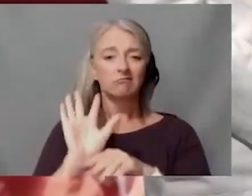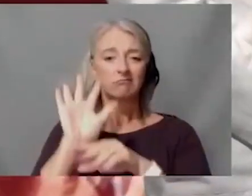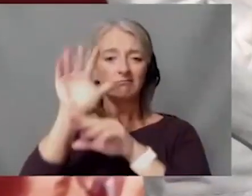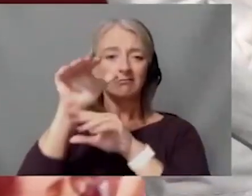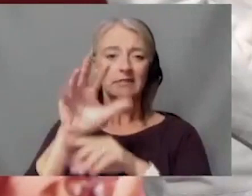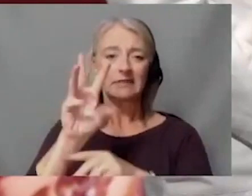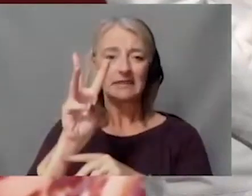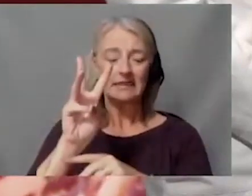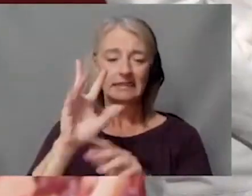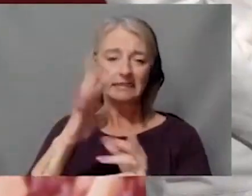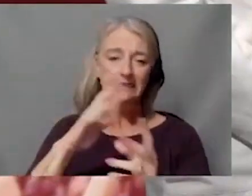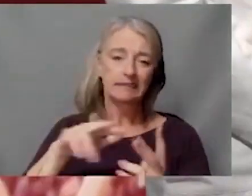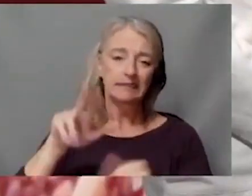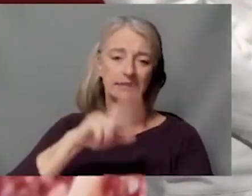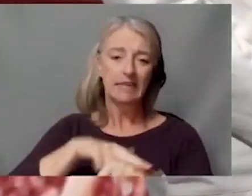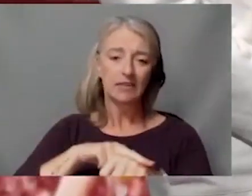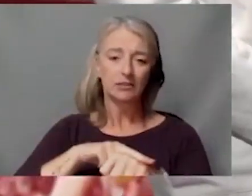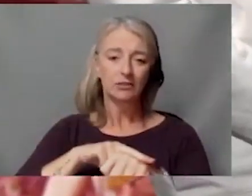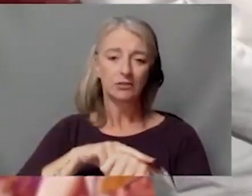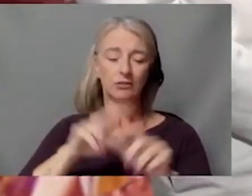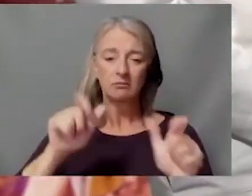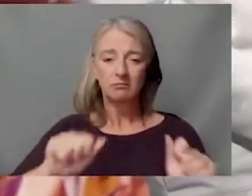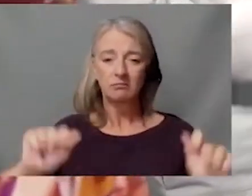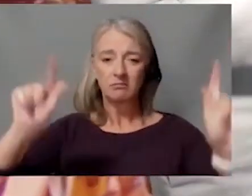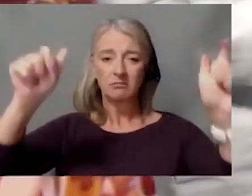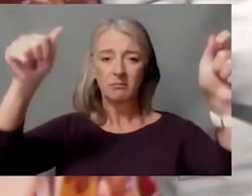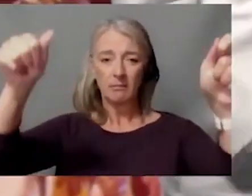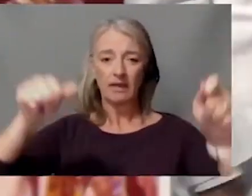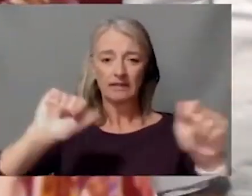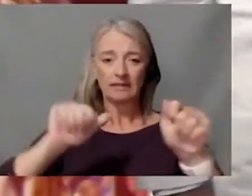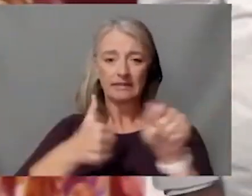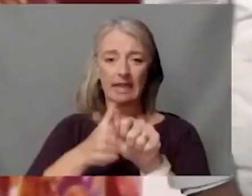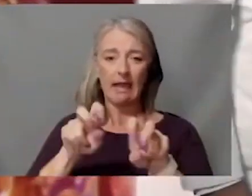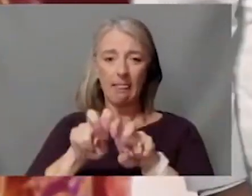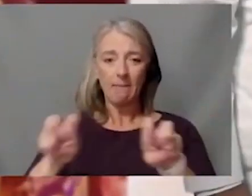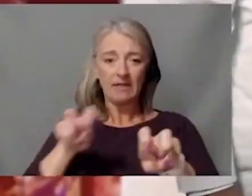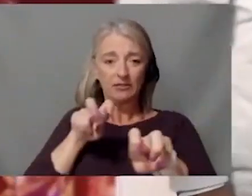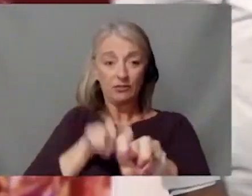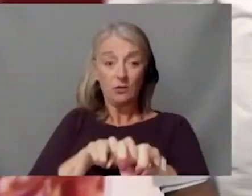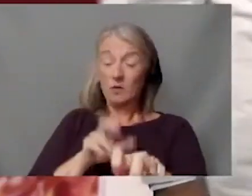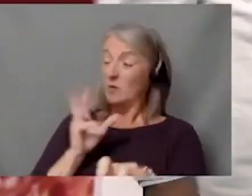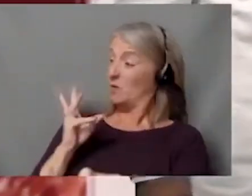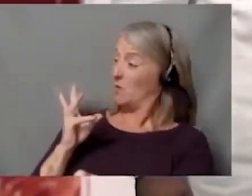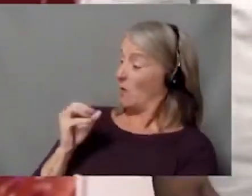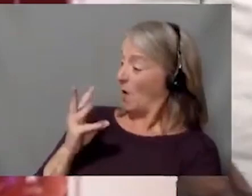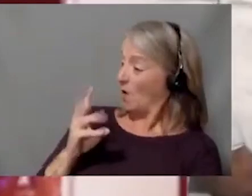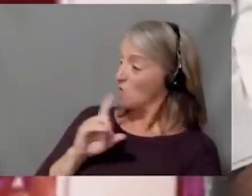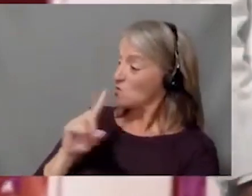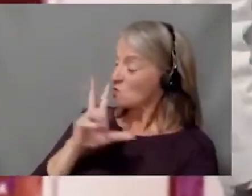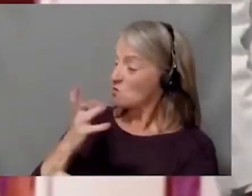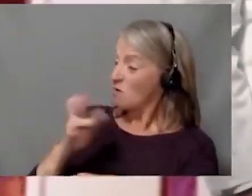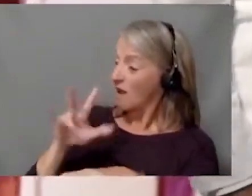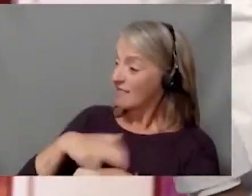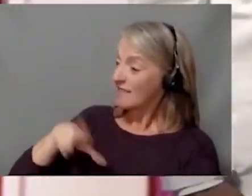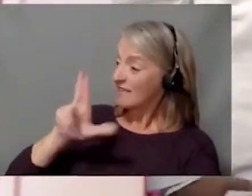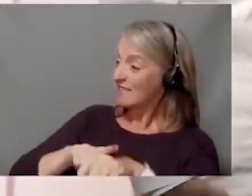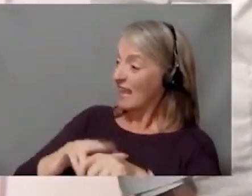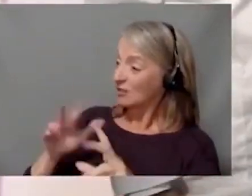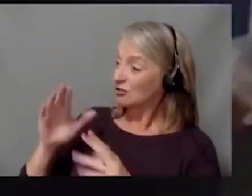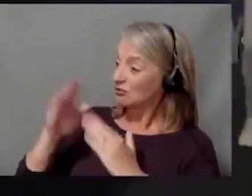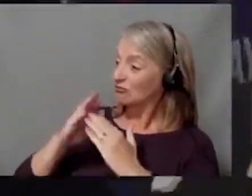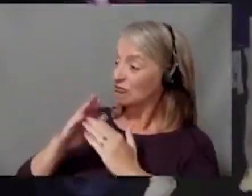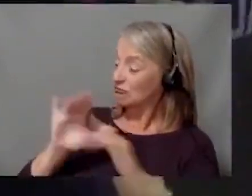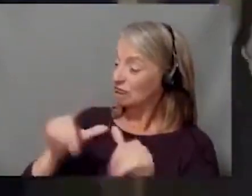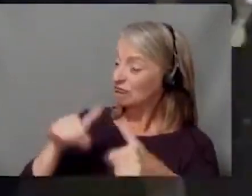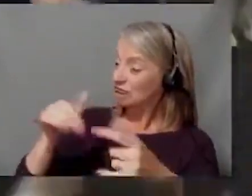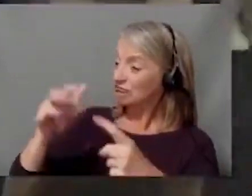even sit right behind the bench. Whoa! You guys won the national championship this year. That is awesome. Congratulations.